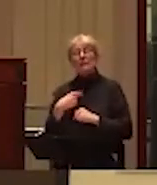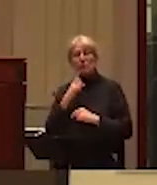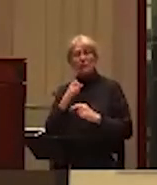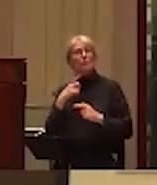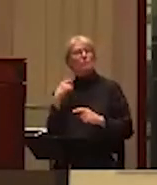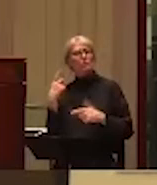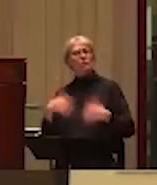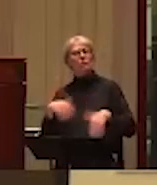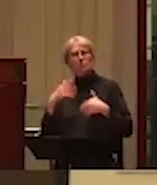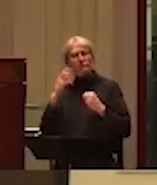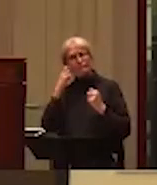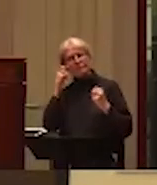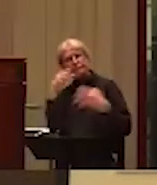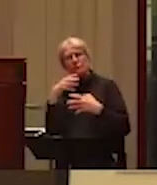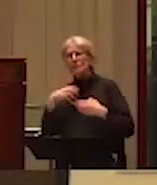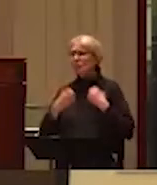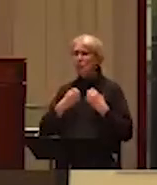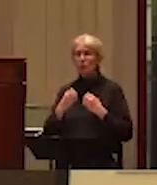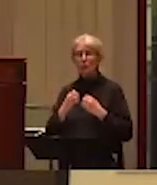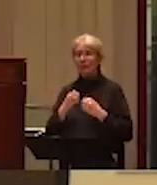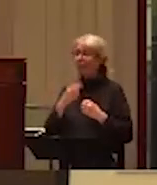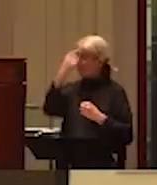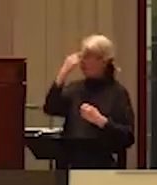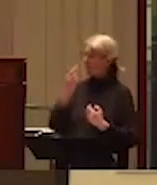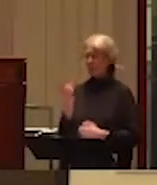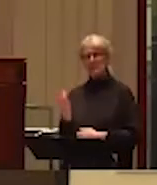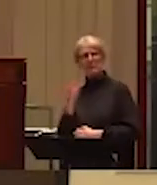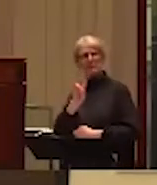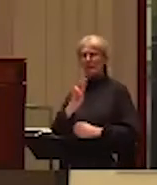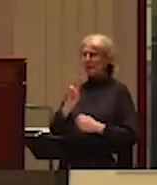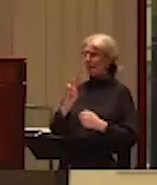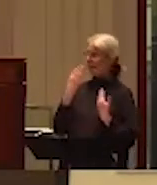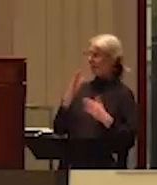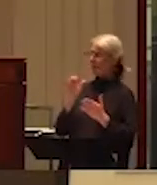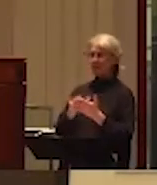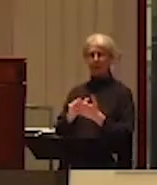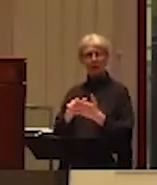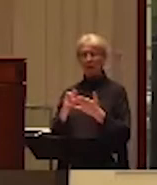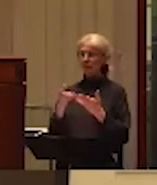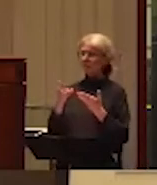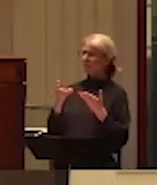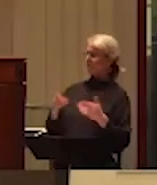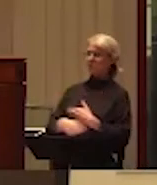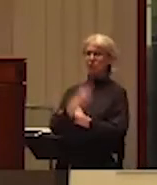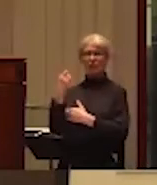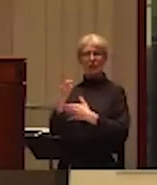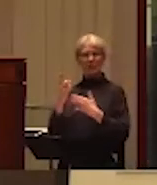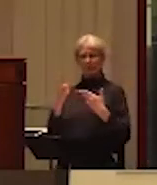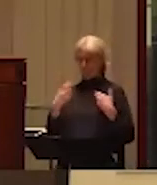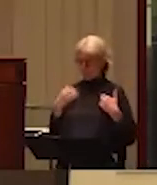And I thought, I'm 67 years old. How come I didn't know that this is going on and that it exists?